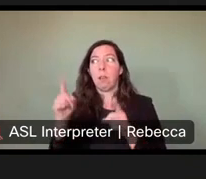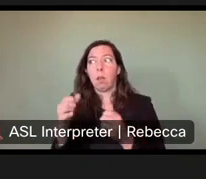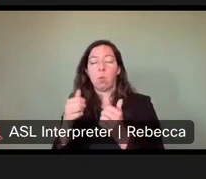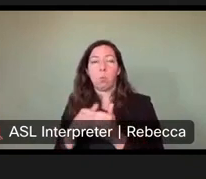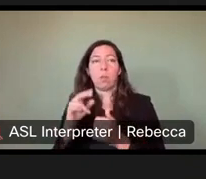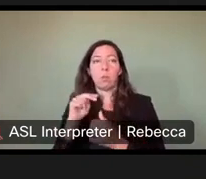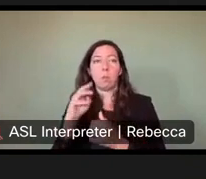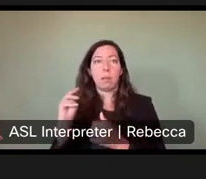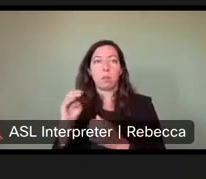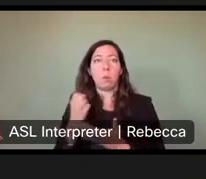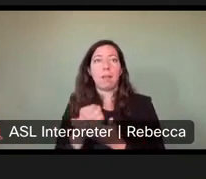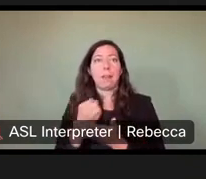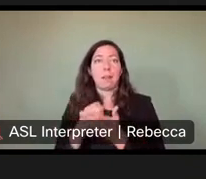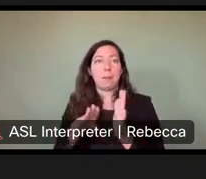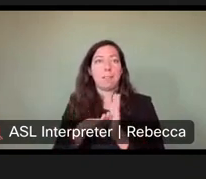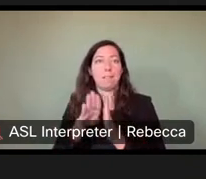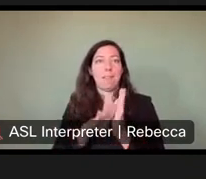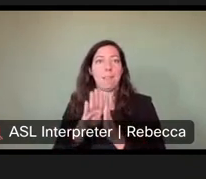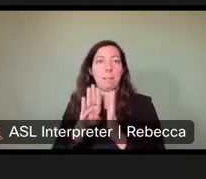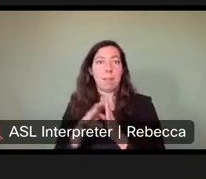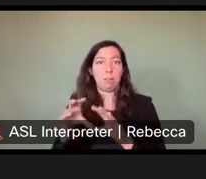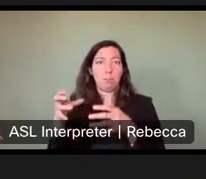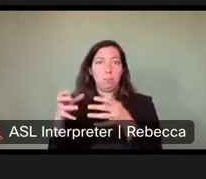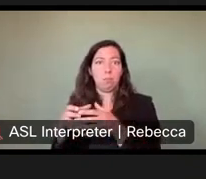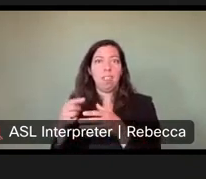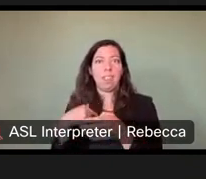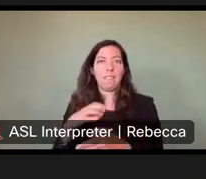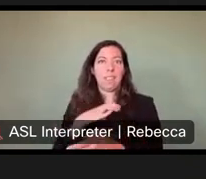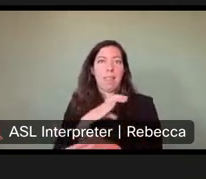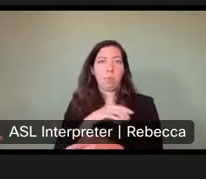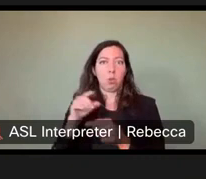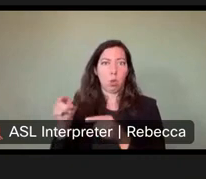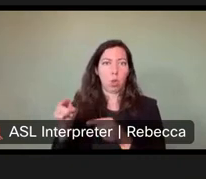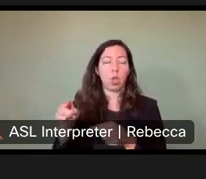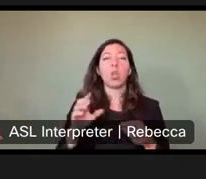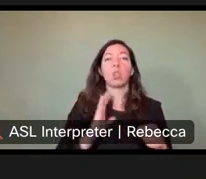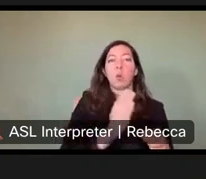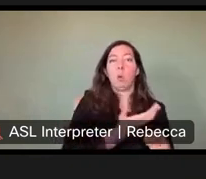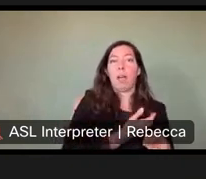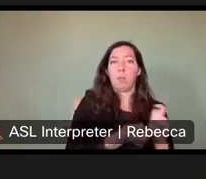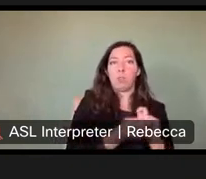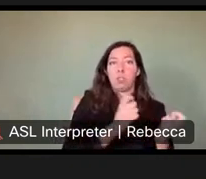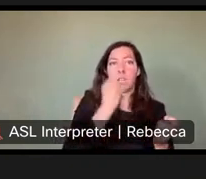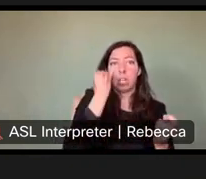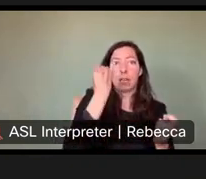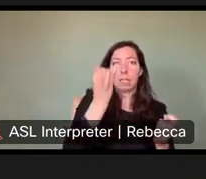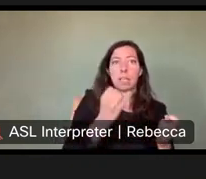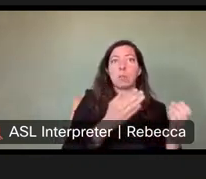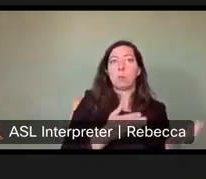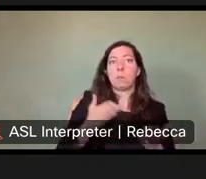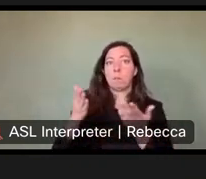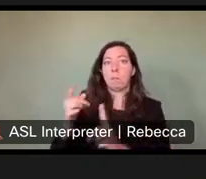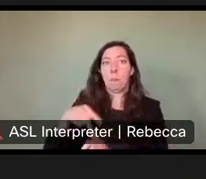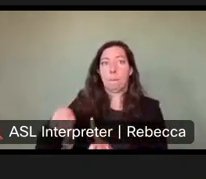They have their small business development council and we provide our rule changes to them. Um, for them to give input